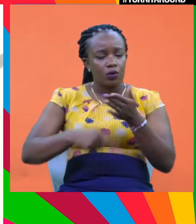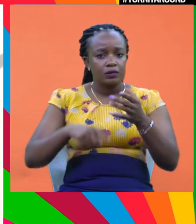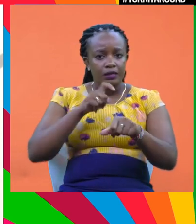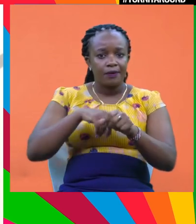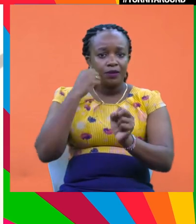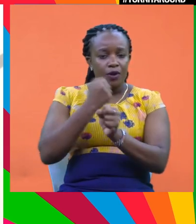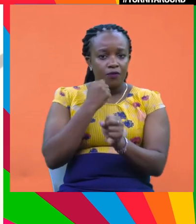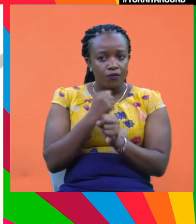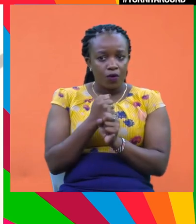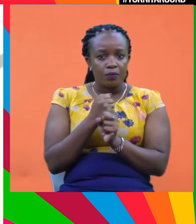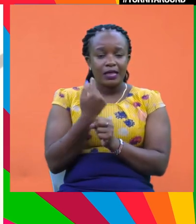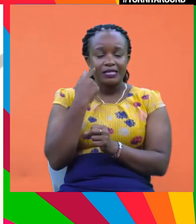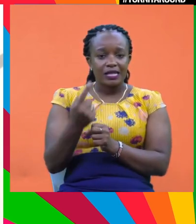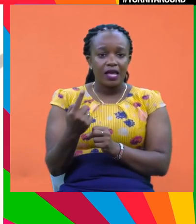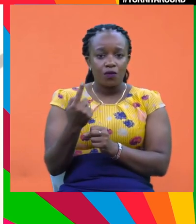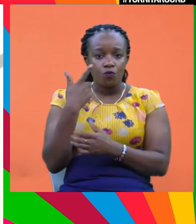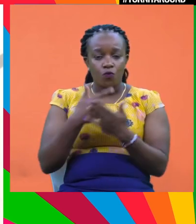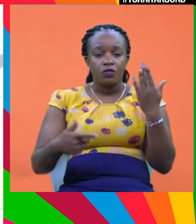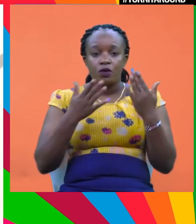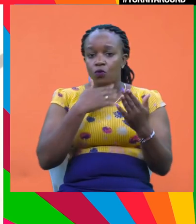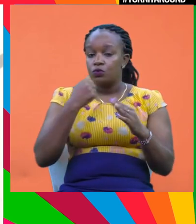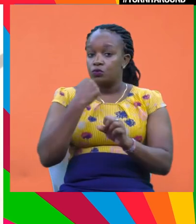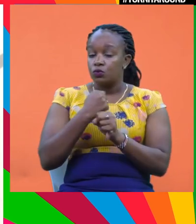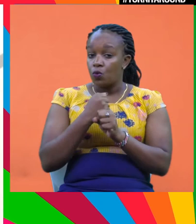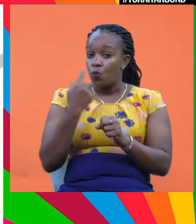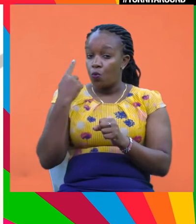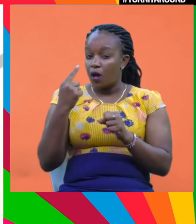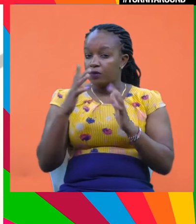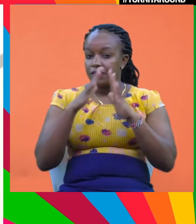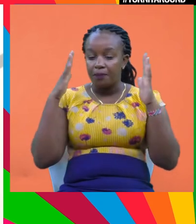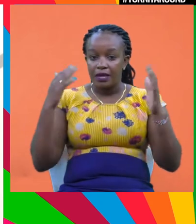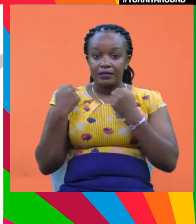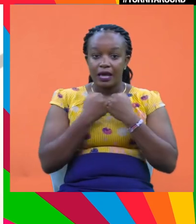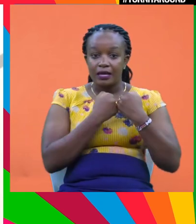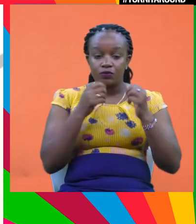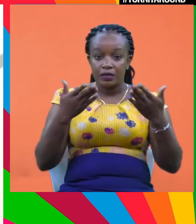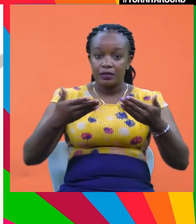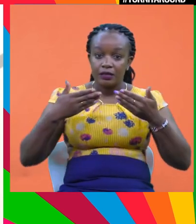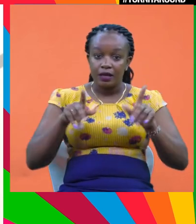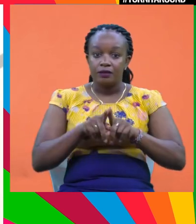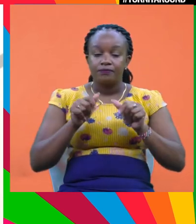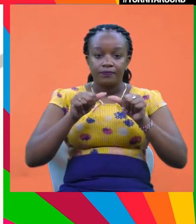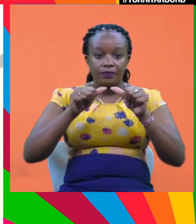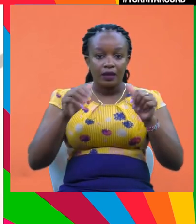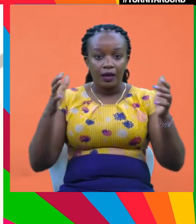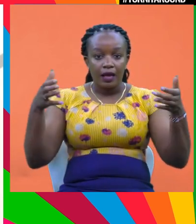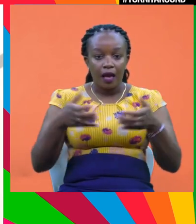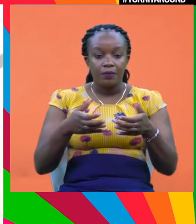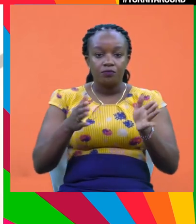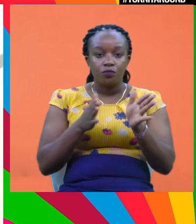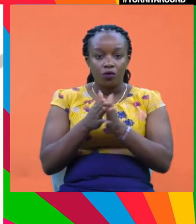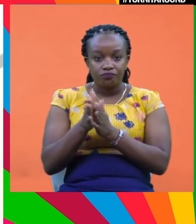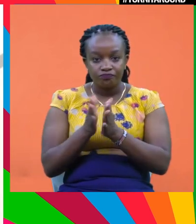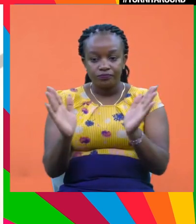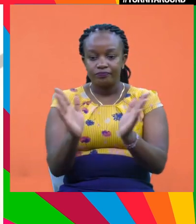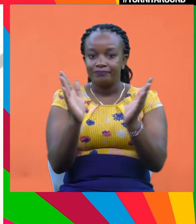performing and doing what they say they're going to do. One of the biggest challenges that we see with sustainability is companies and organizations, whether